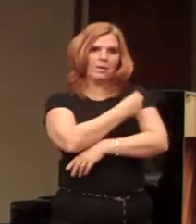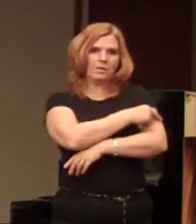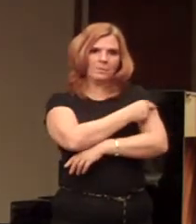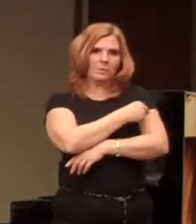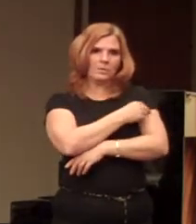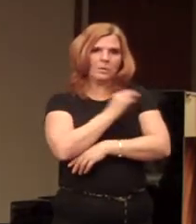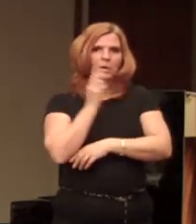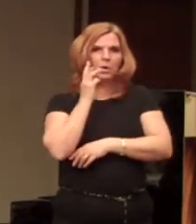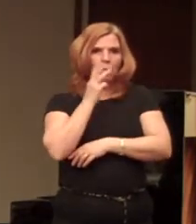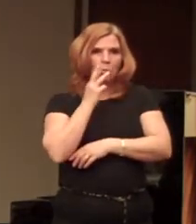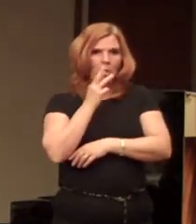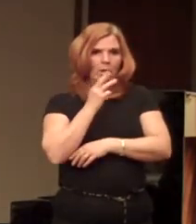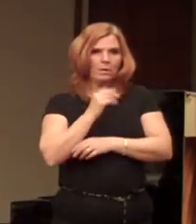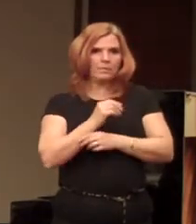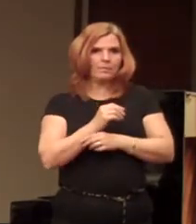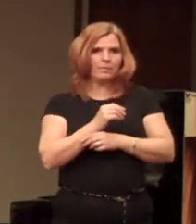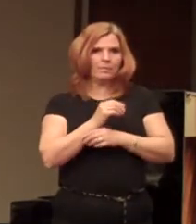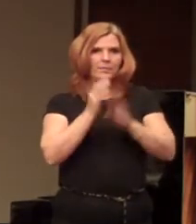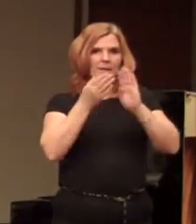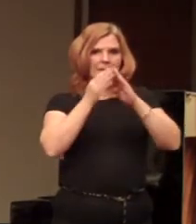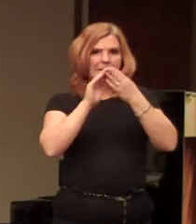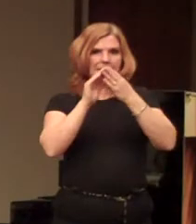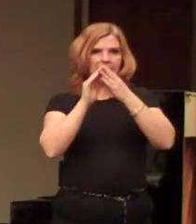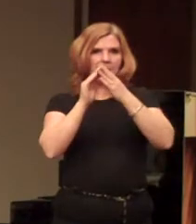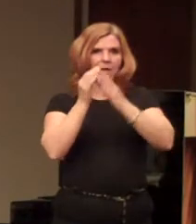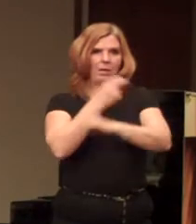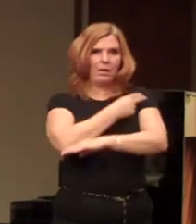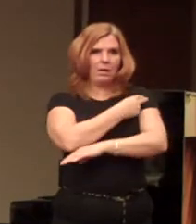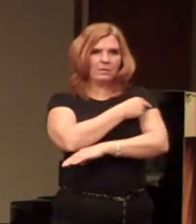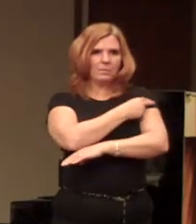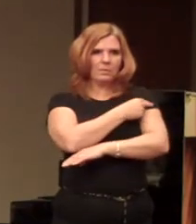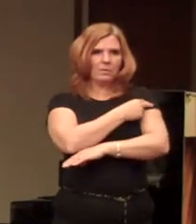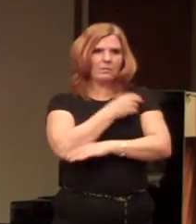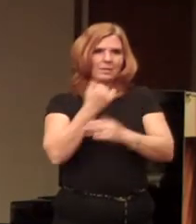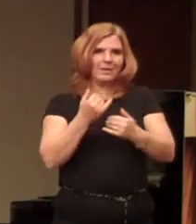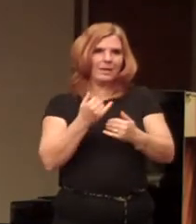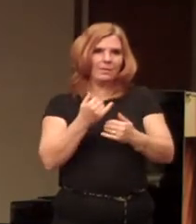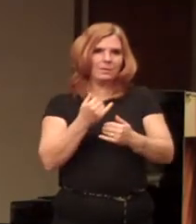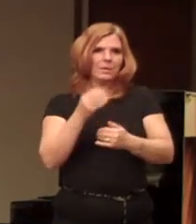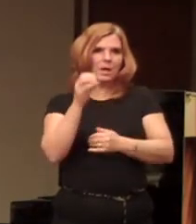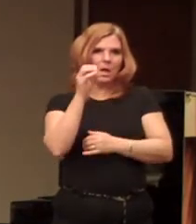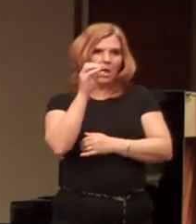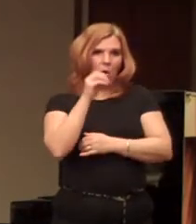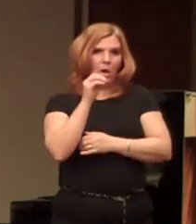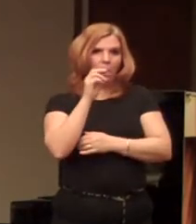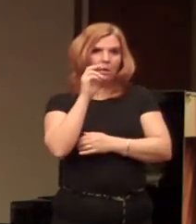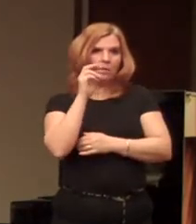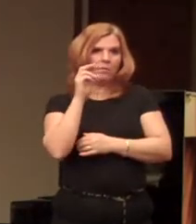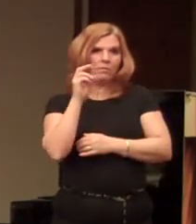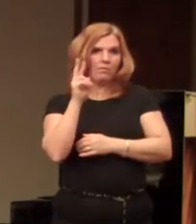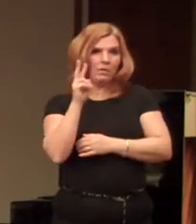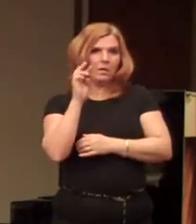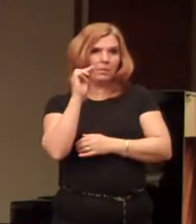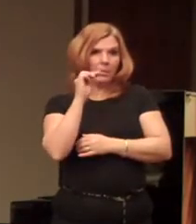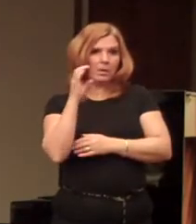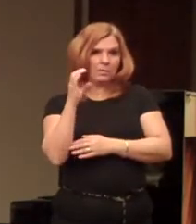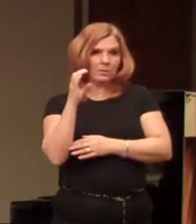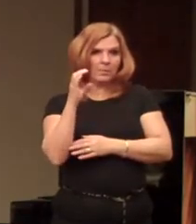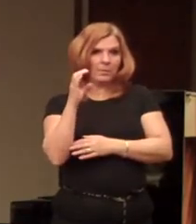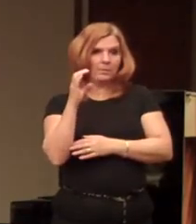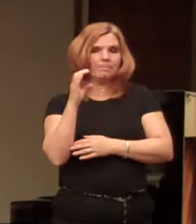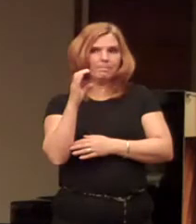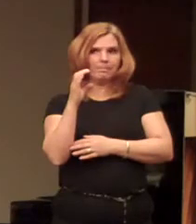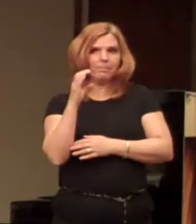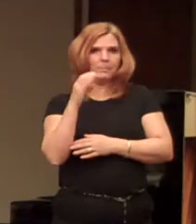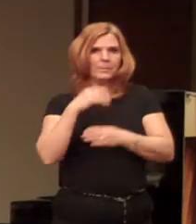The Wheeling, City Hospital, which you know now as Ohio Valley, and the one that you could hear